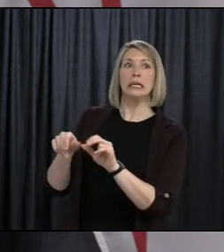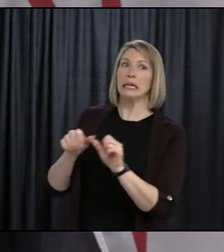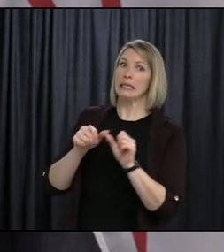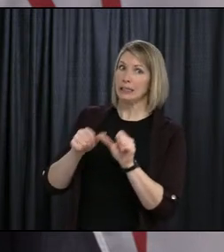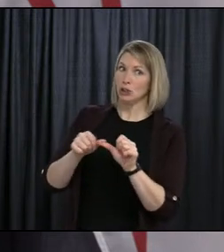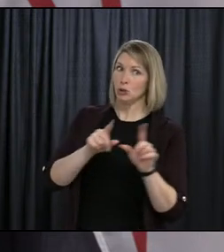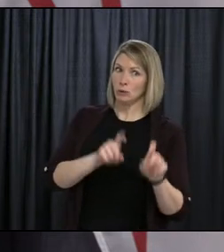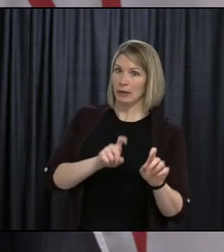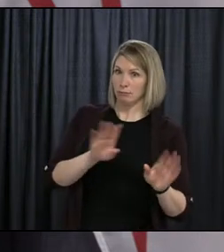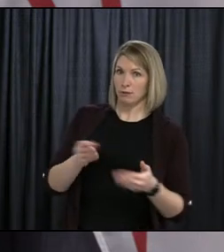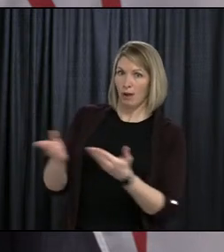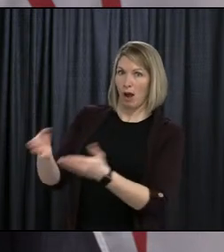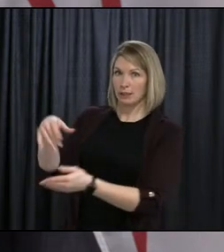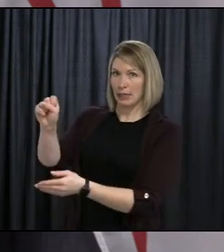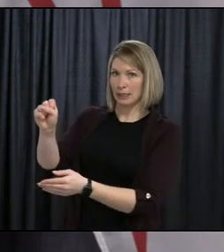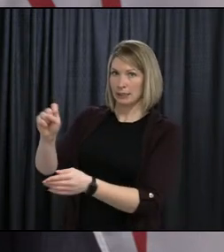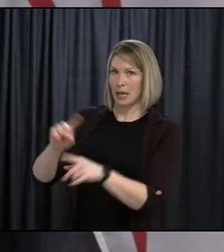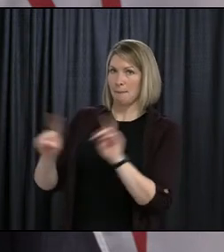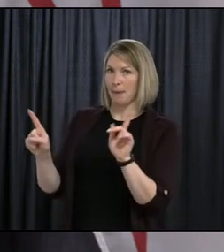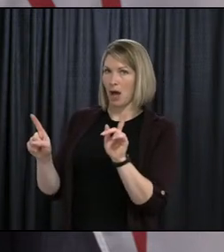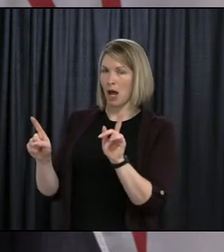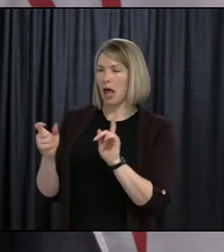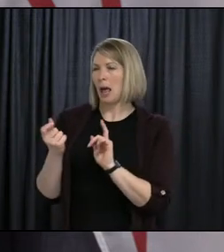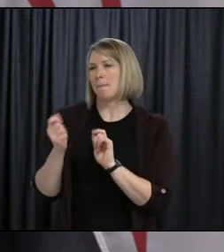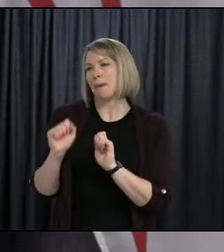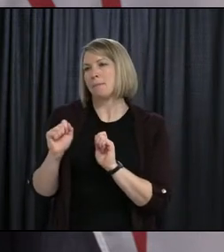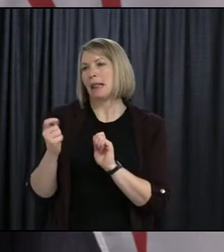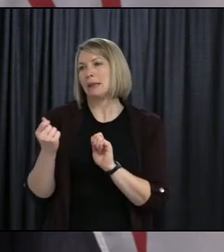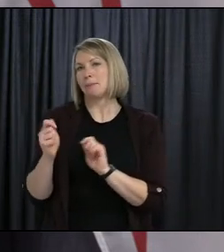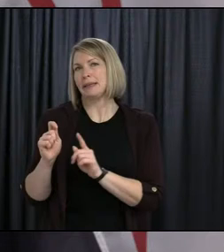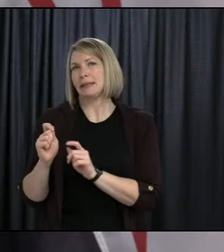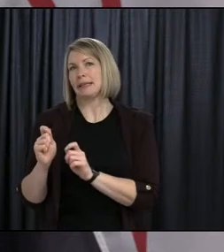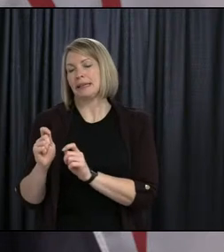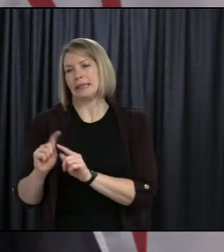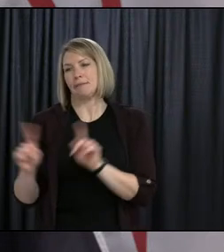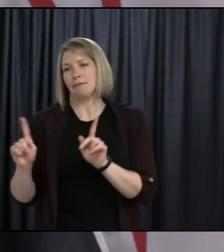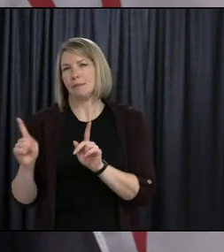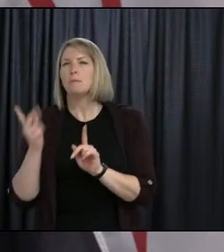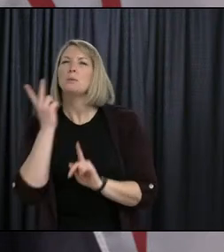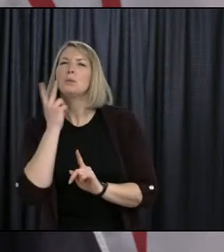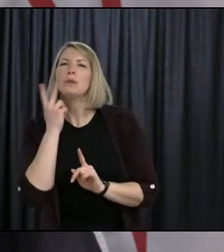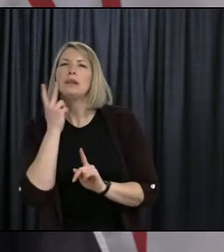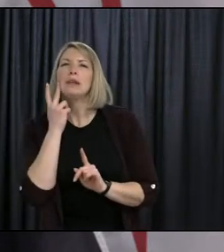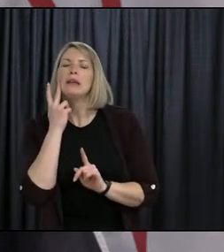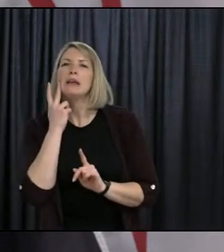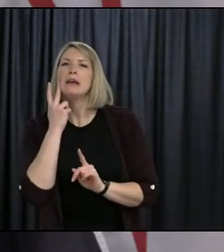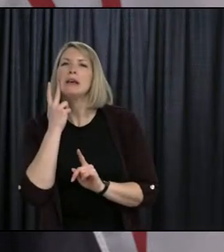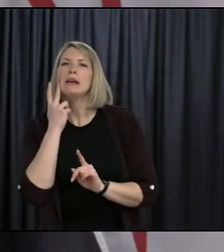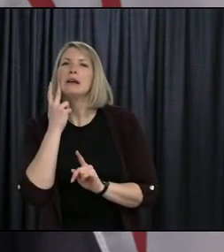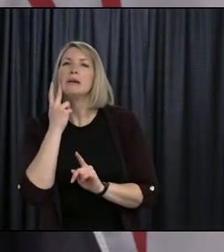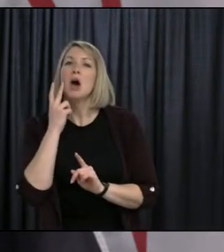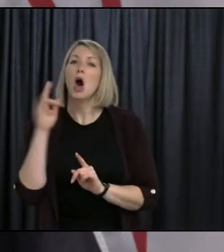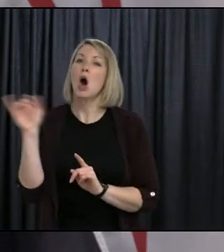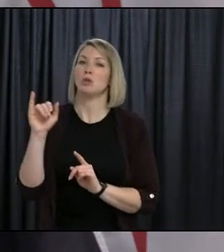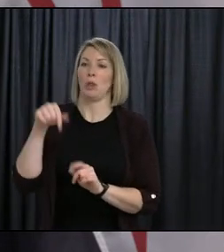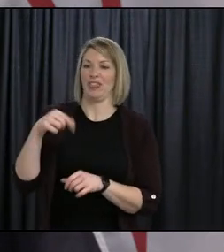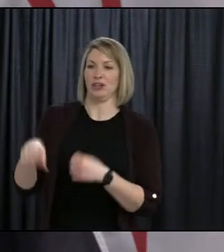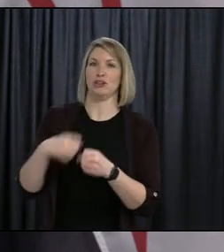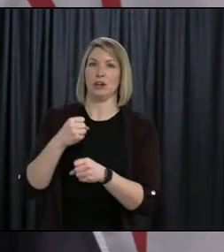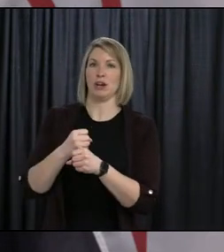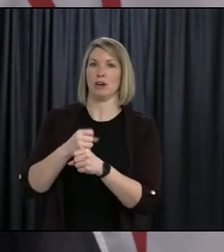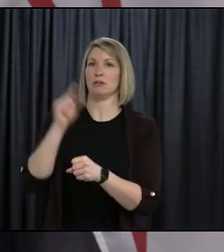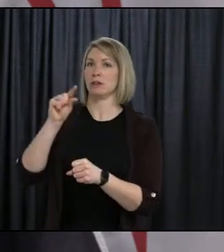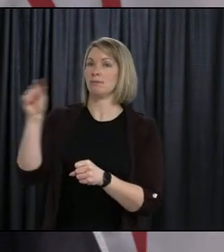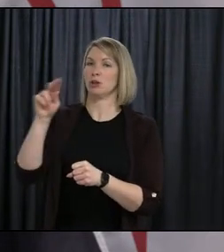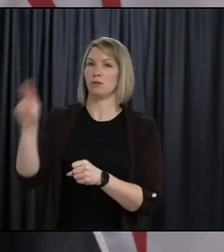although I'm not speaking for the government, but they also this year suspended public examinations as